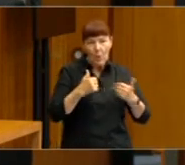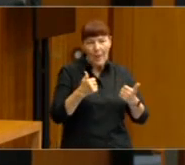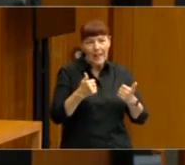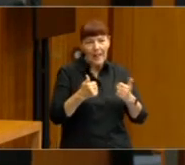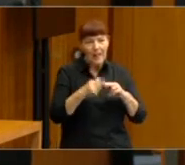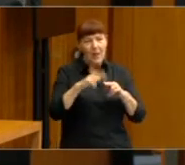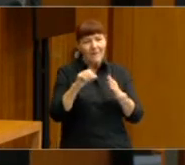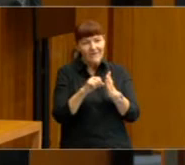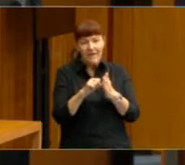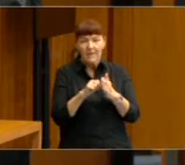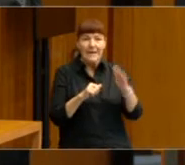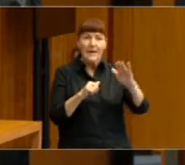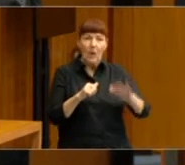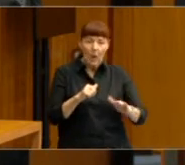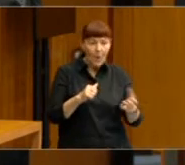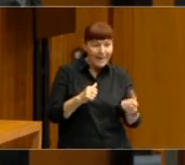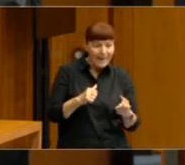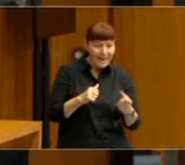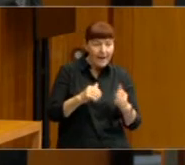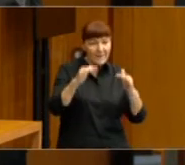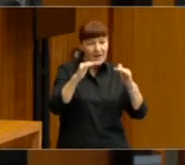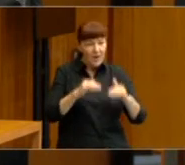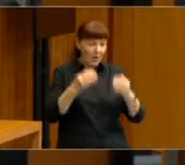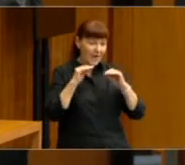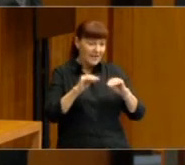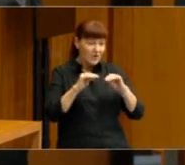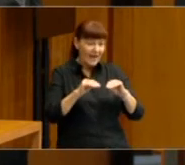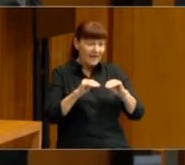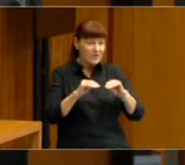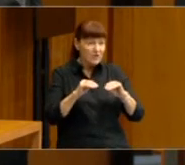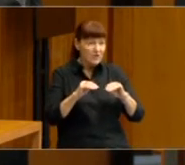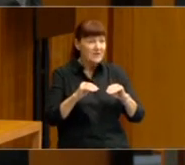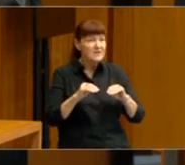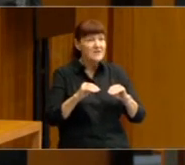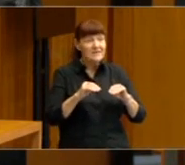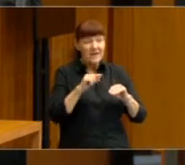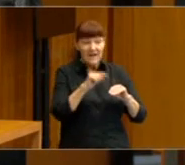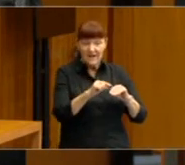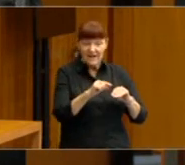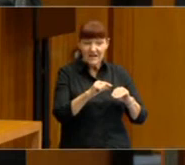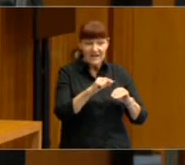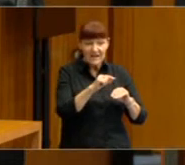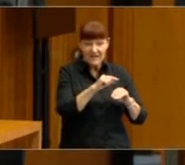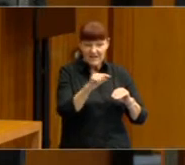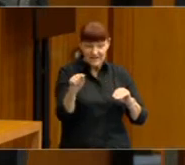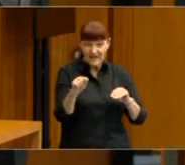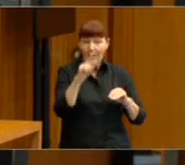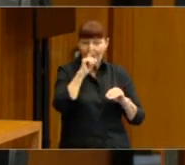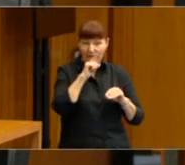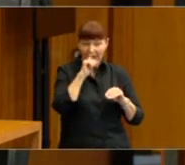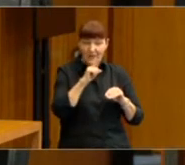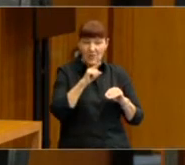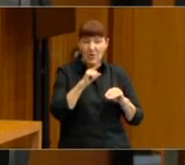means lower incomes, lower levels of education, these individuals have lower levels of